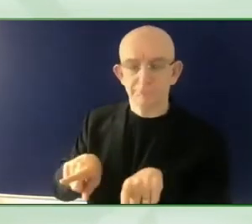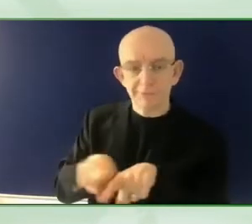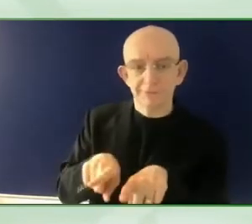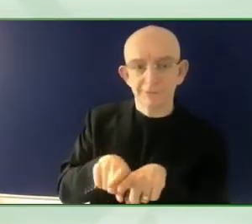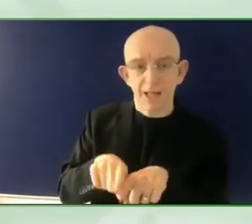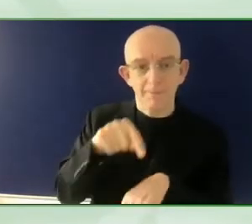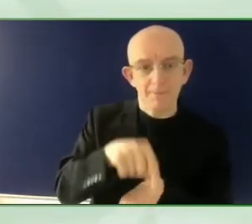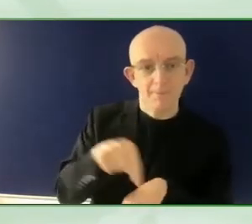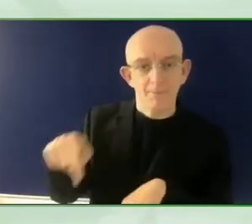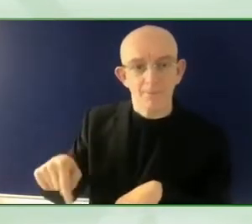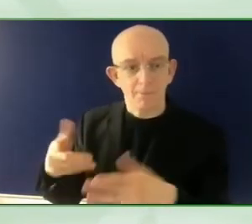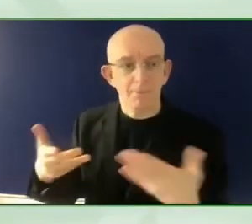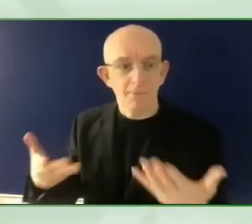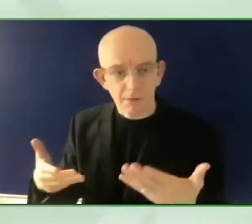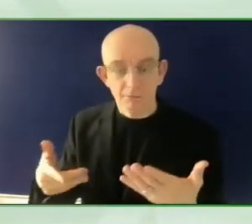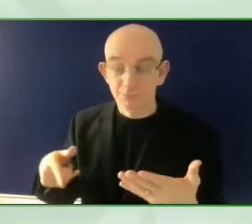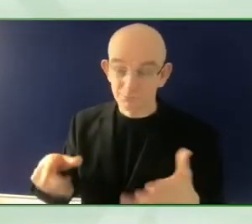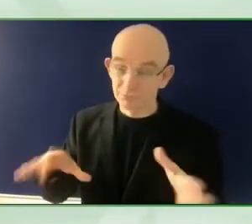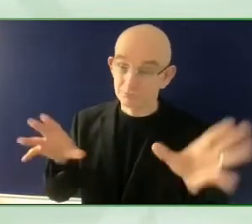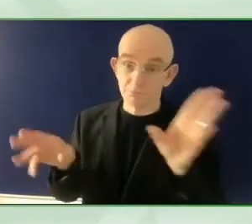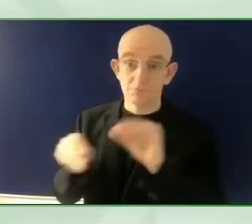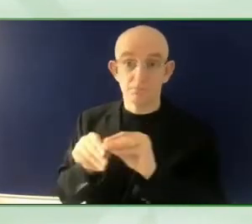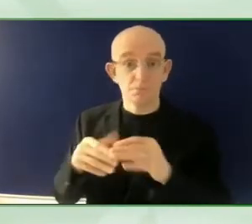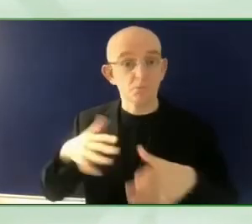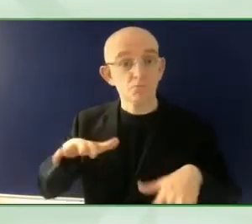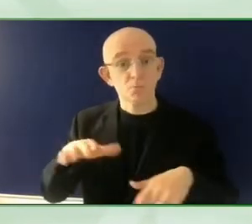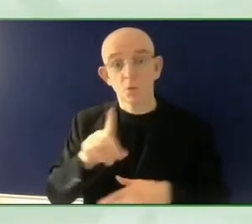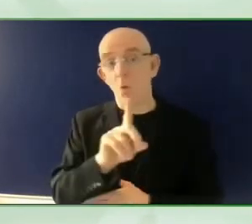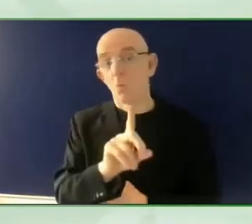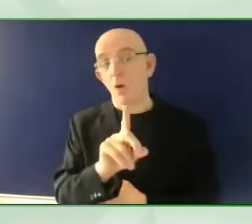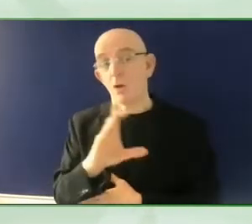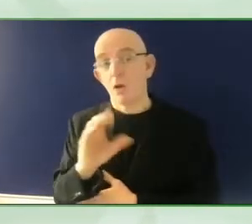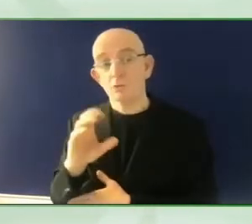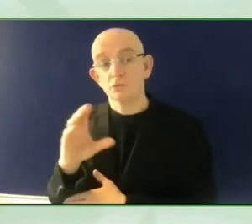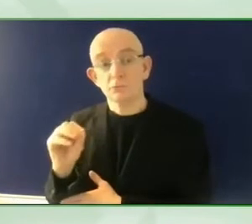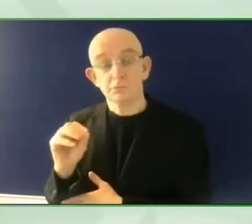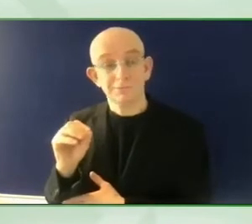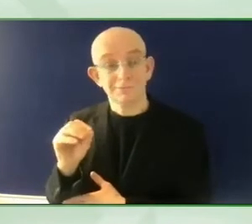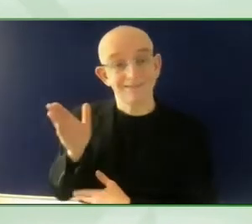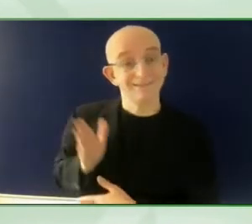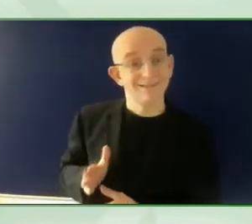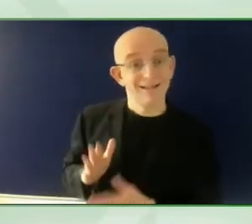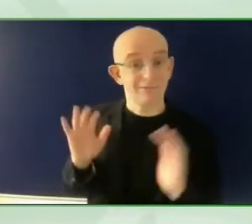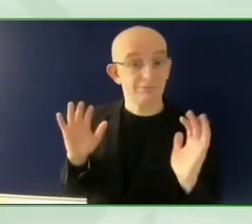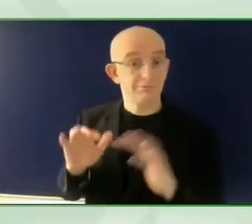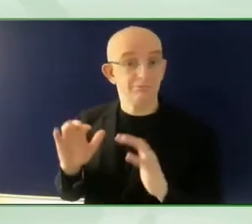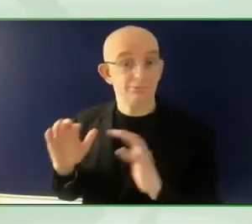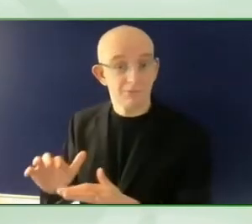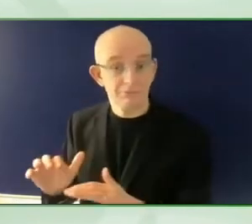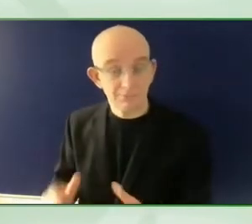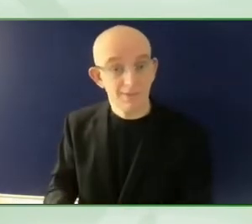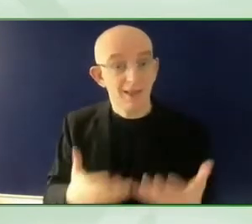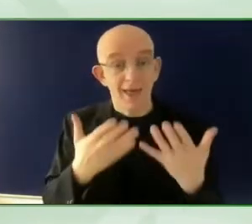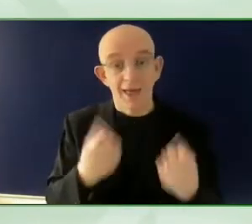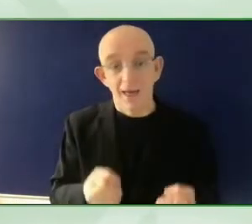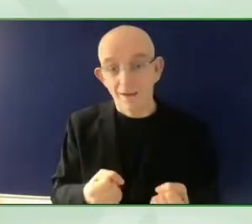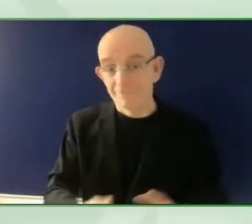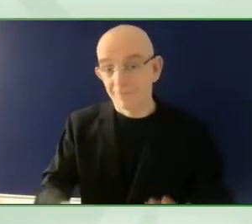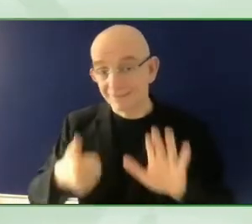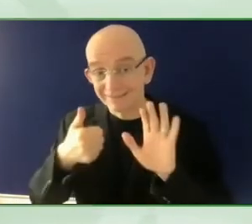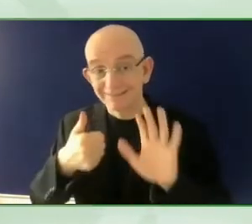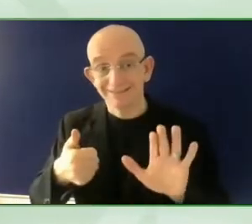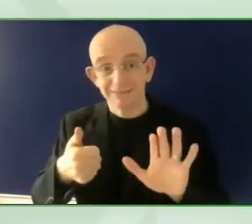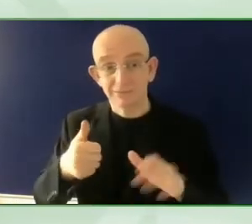the importance of the GDS, but also the interest that we managed to create among stakeholders to